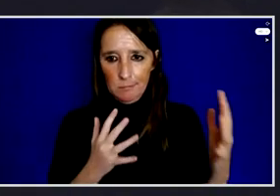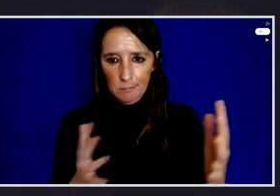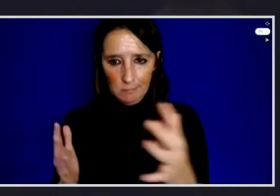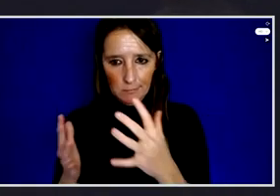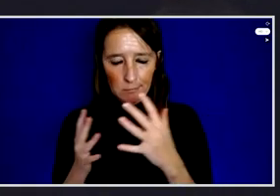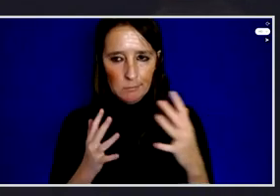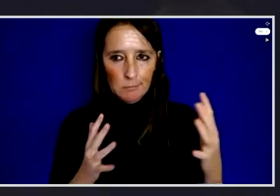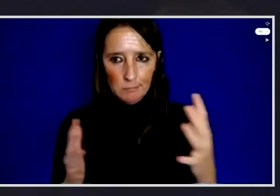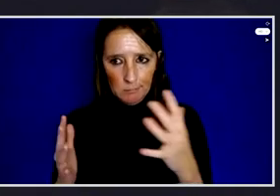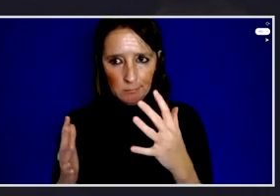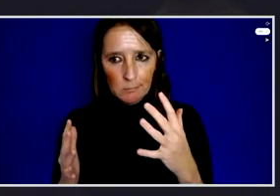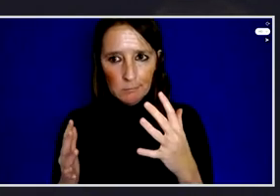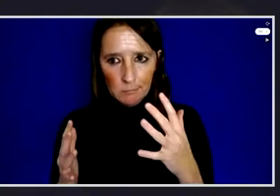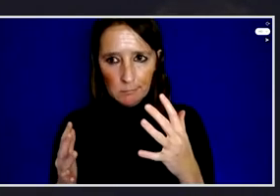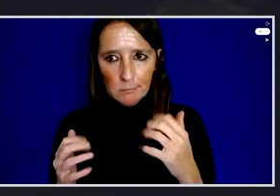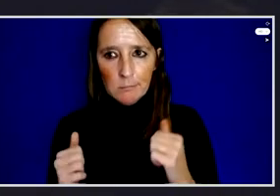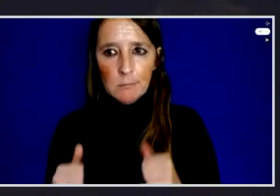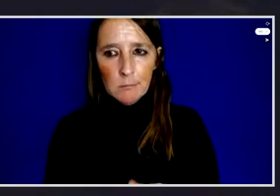thank you